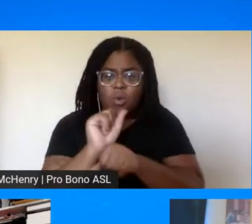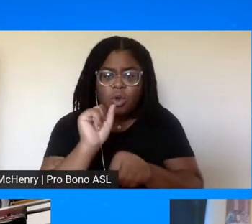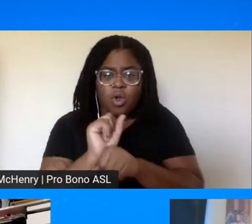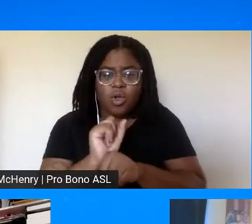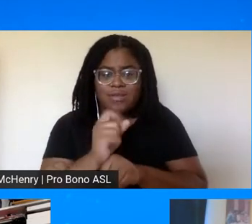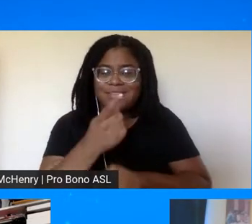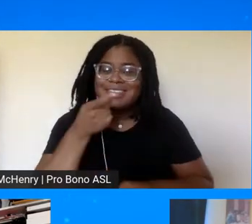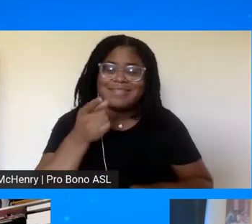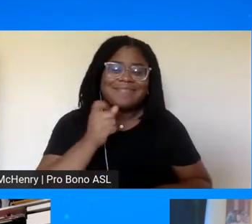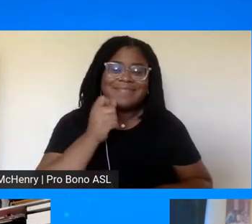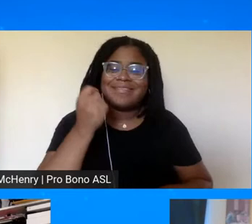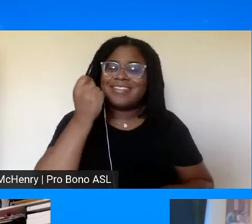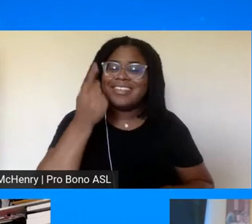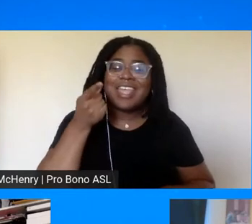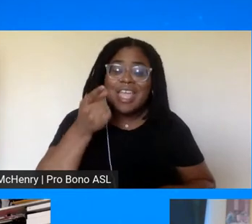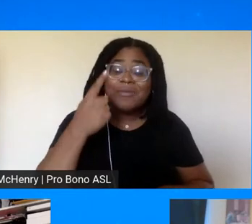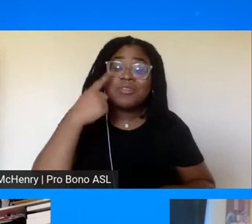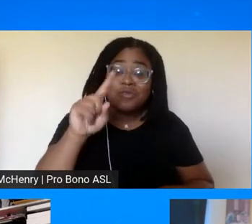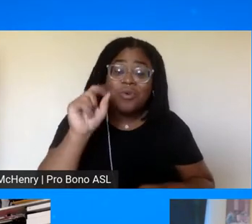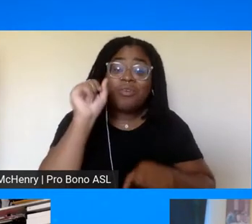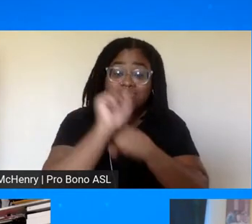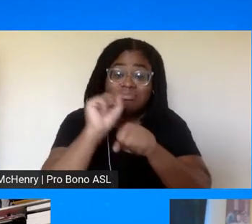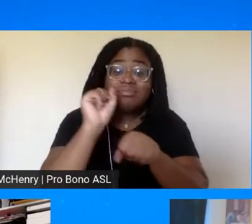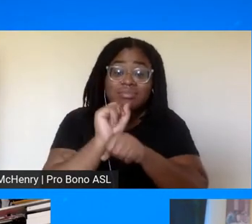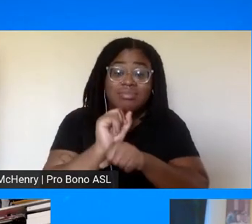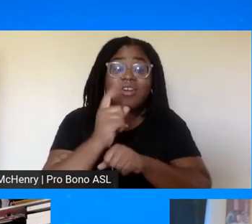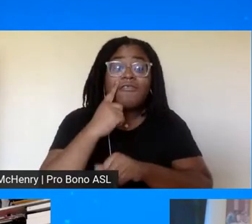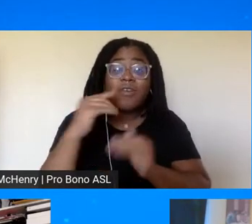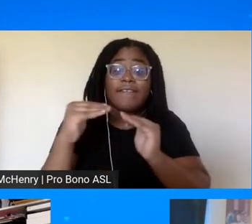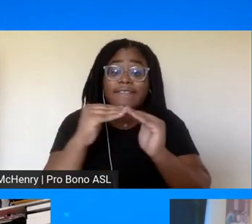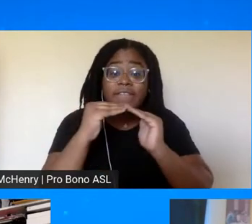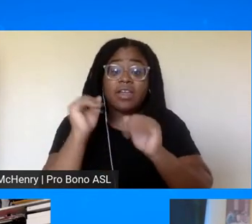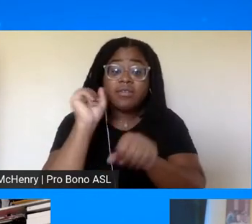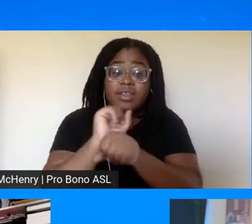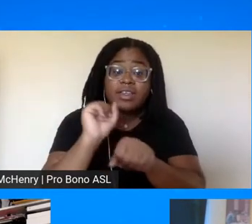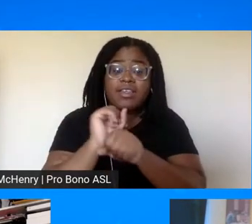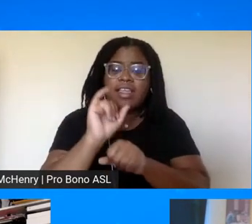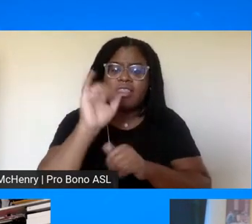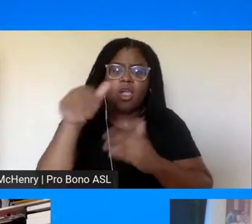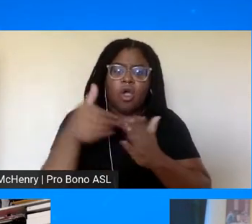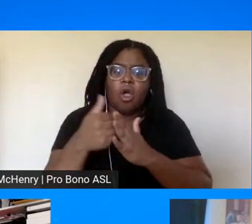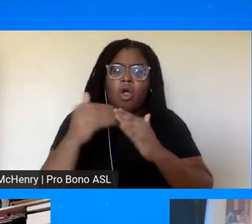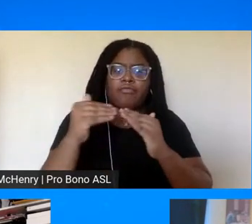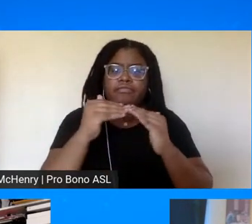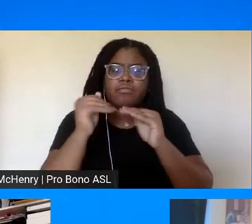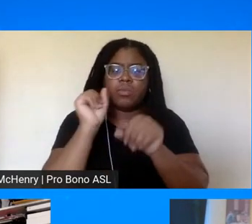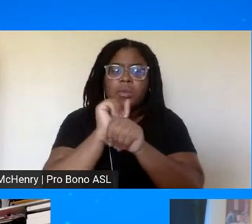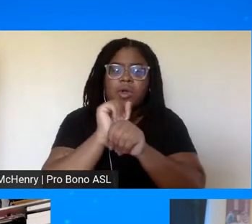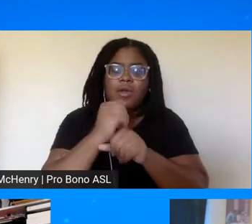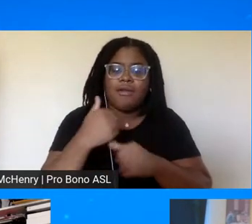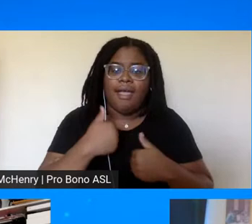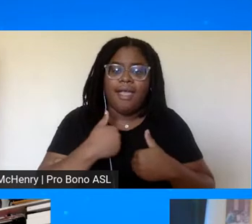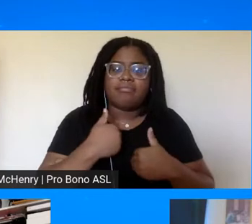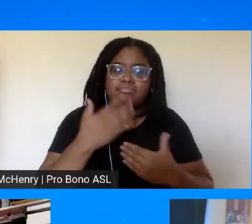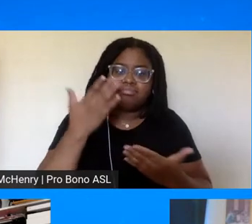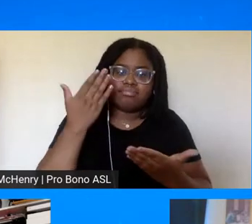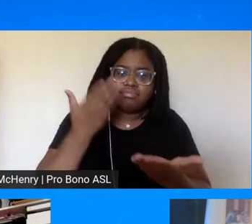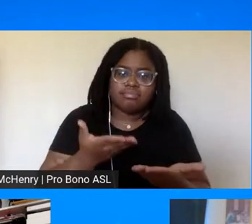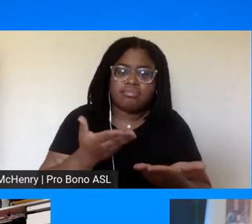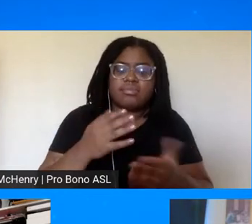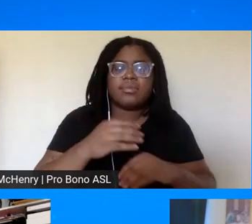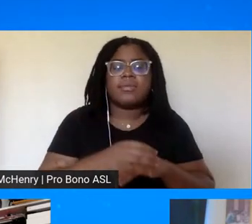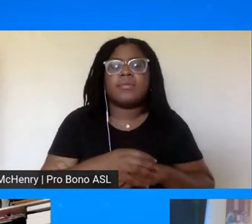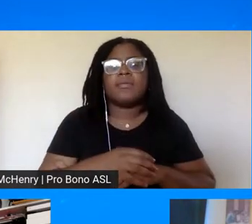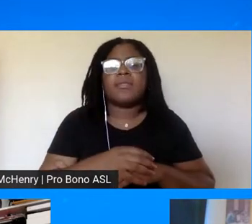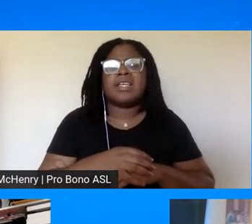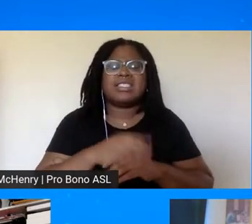don't understand that he was for labor he believed in fair labor that all labor had dignity so just a moment for us to